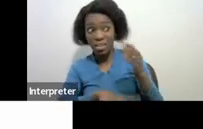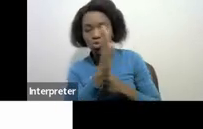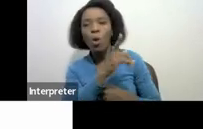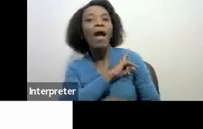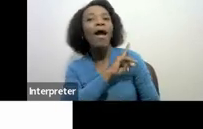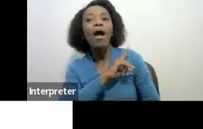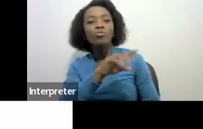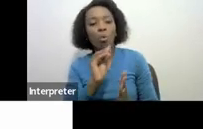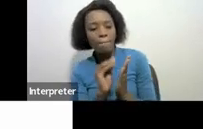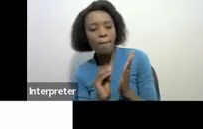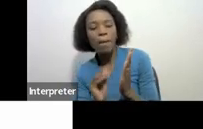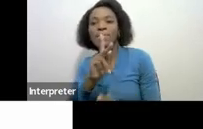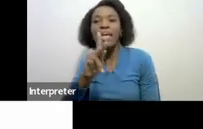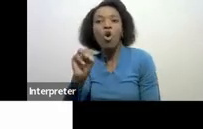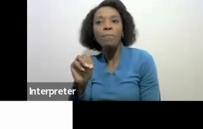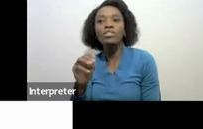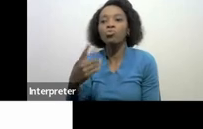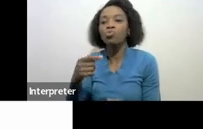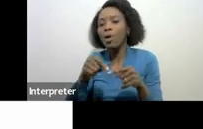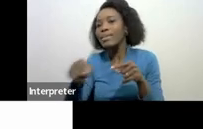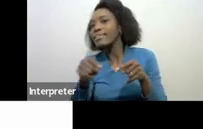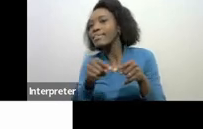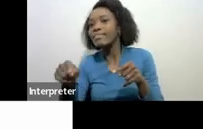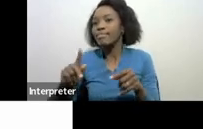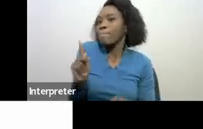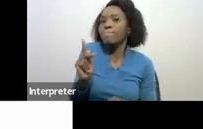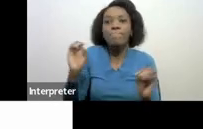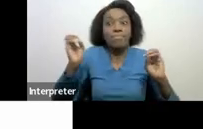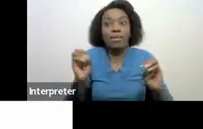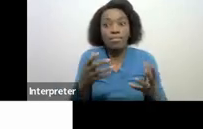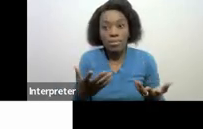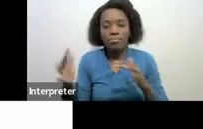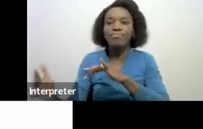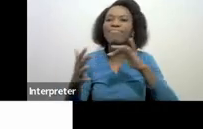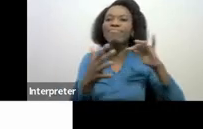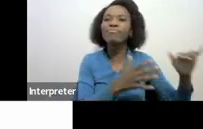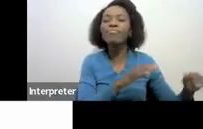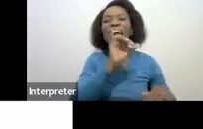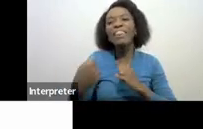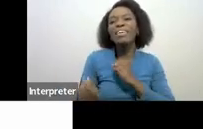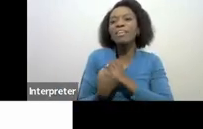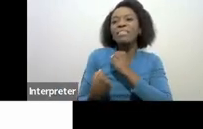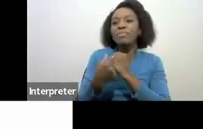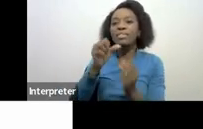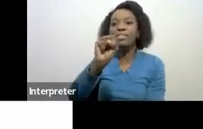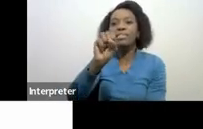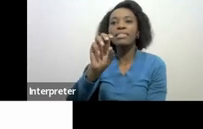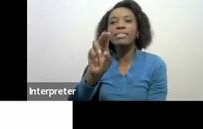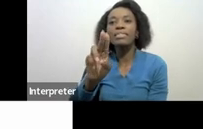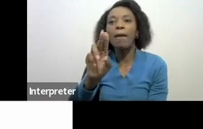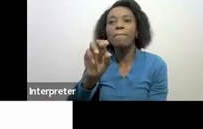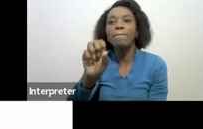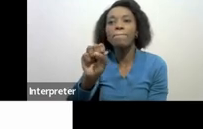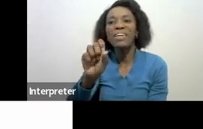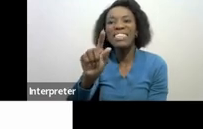and then also we have the subsistence allowance the subsistence allowance is another deduction which you would receive to say